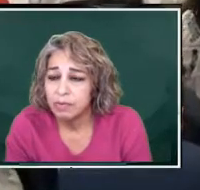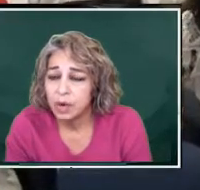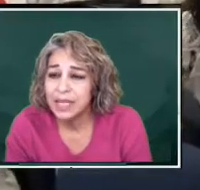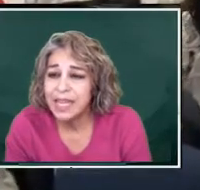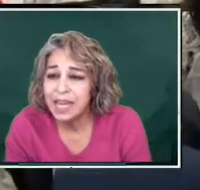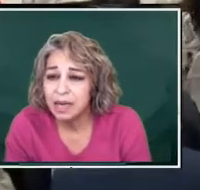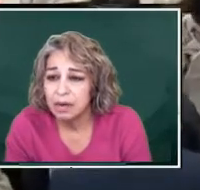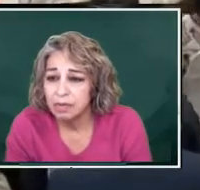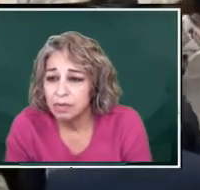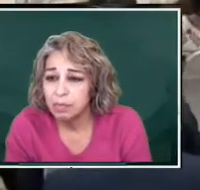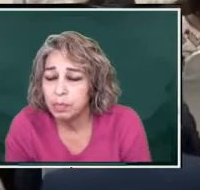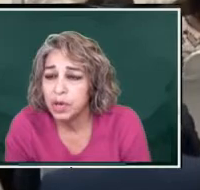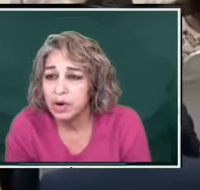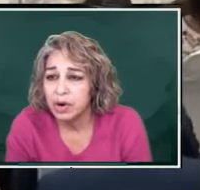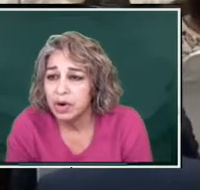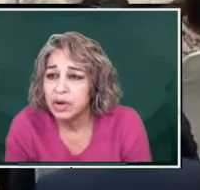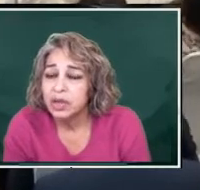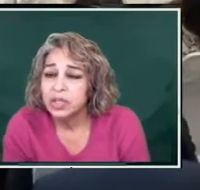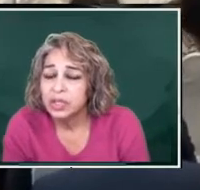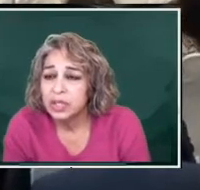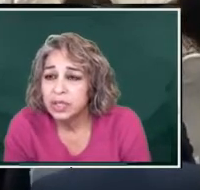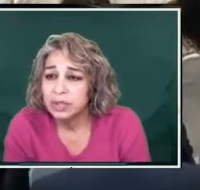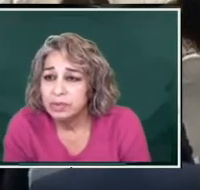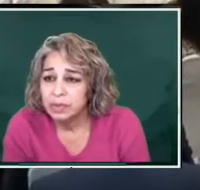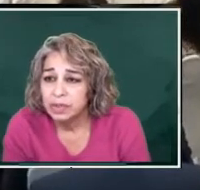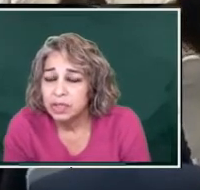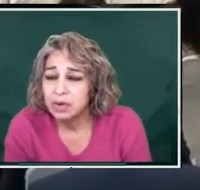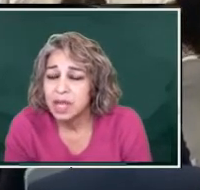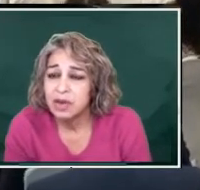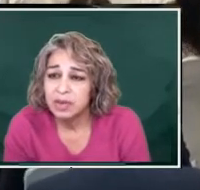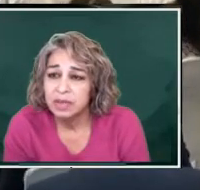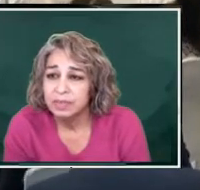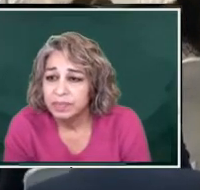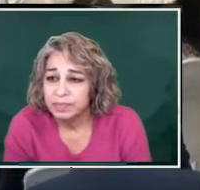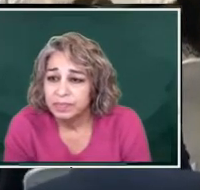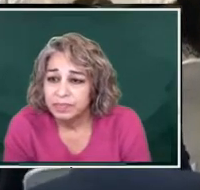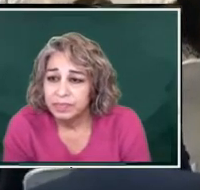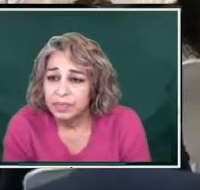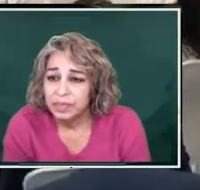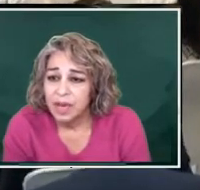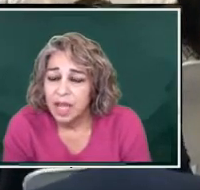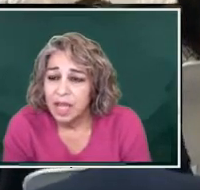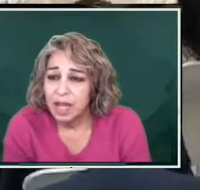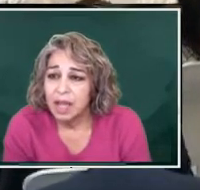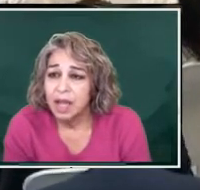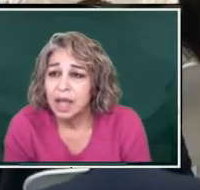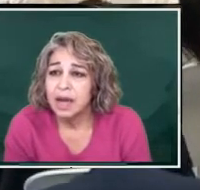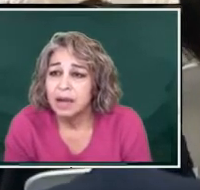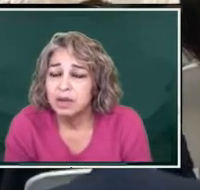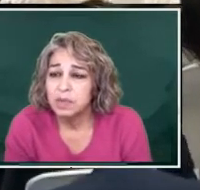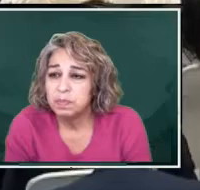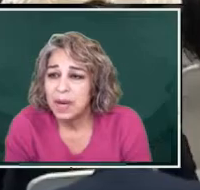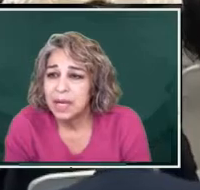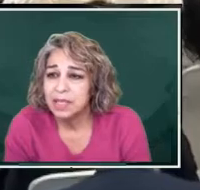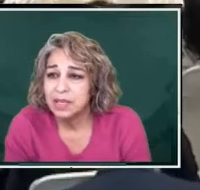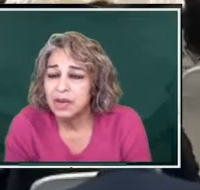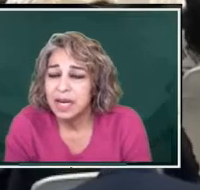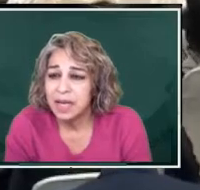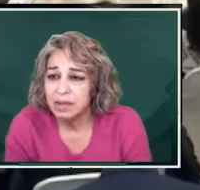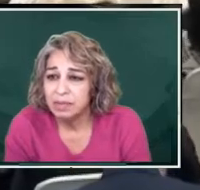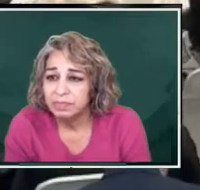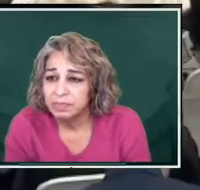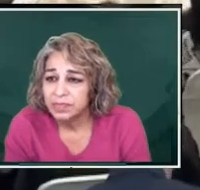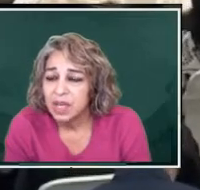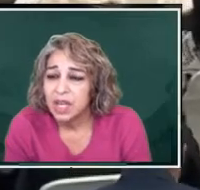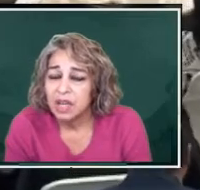clean, pure, to Torrion and Gomez Palacio